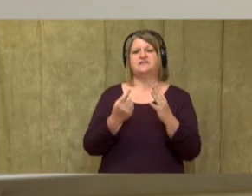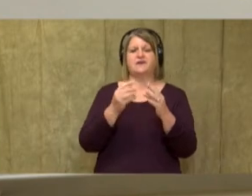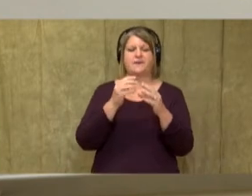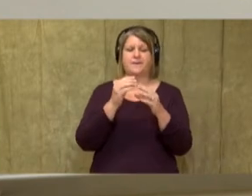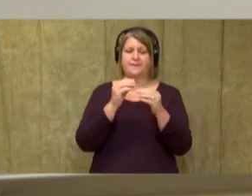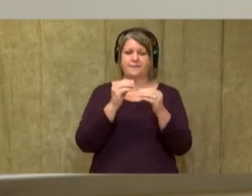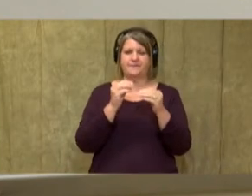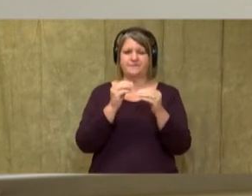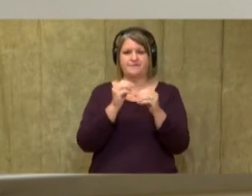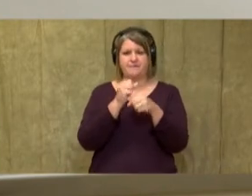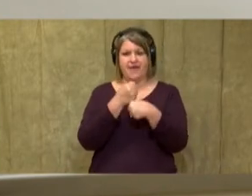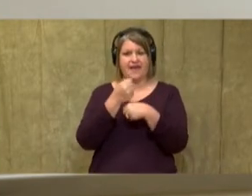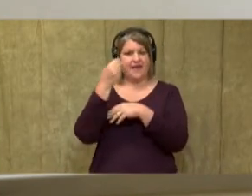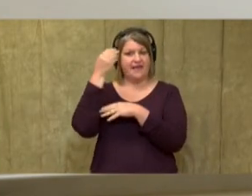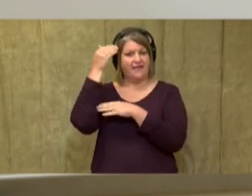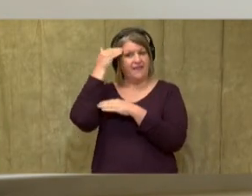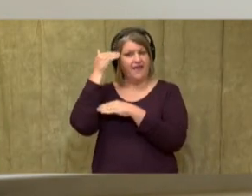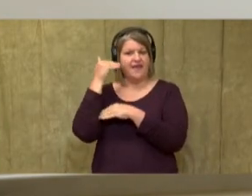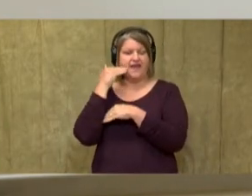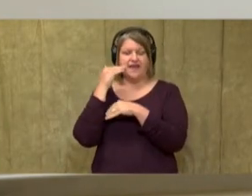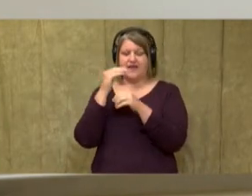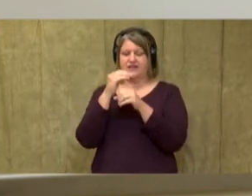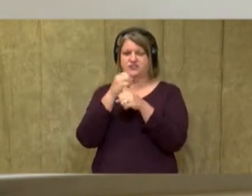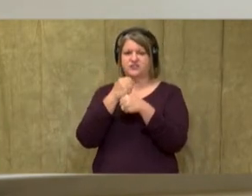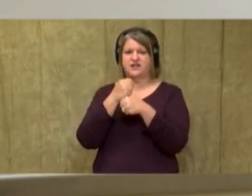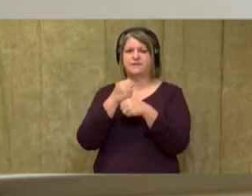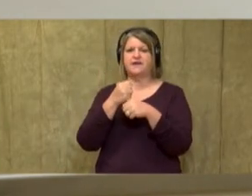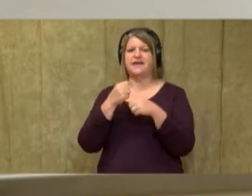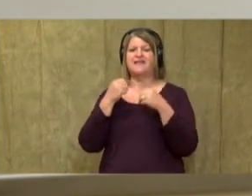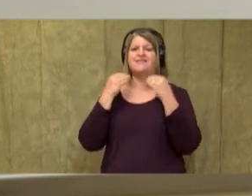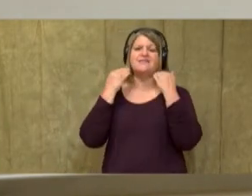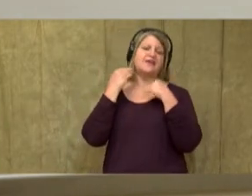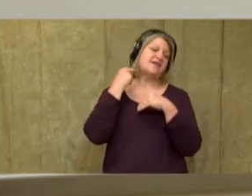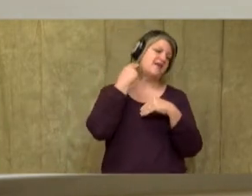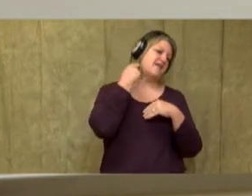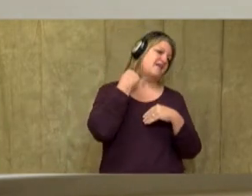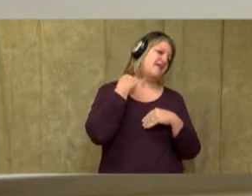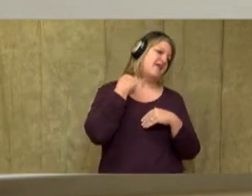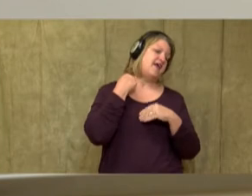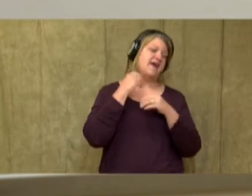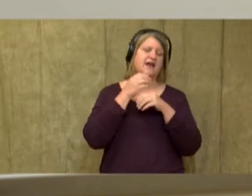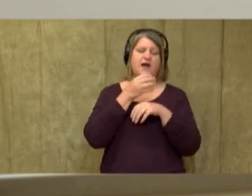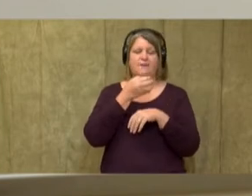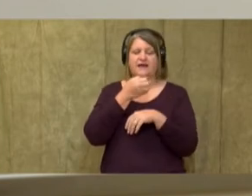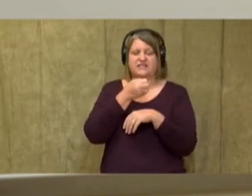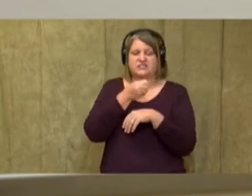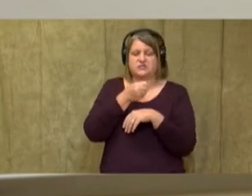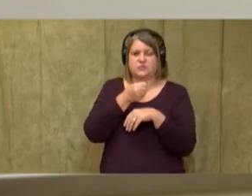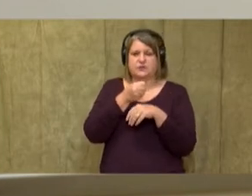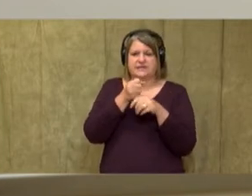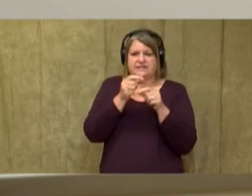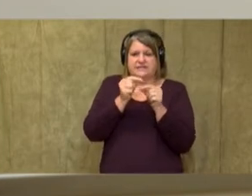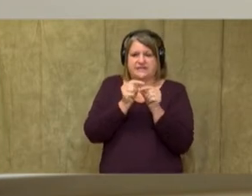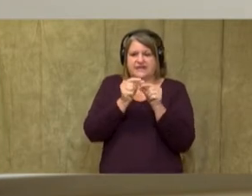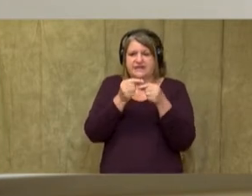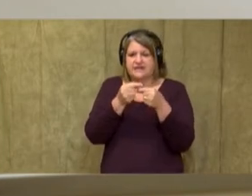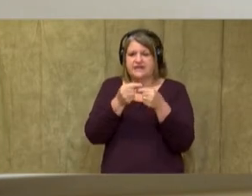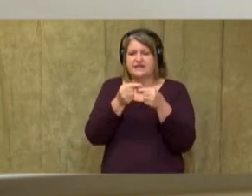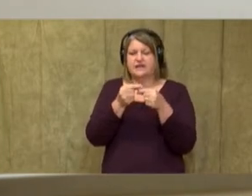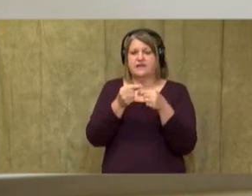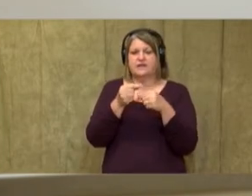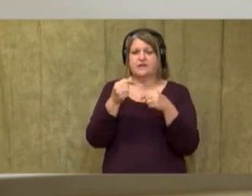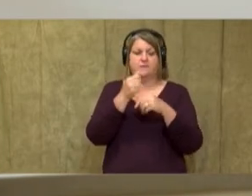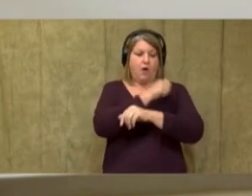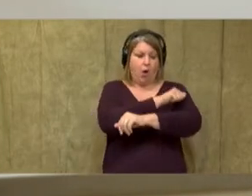this little head shape, maybe squeeze it in a little more at the neck. All right. Start to get my arms and my shoulders